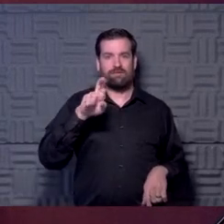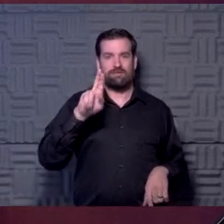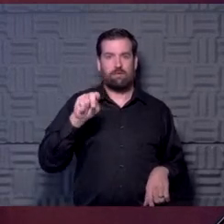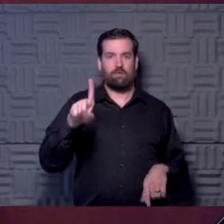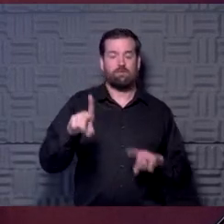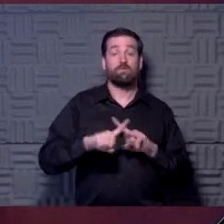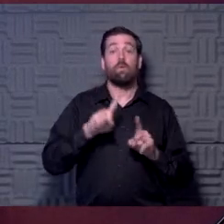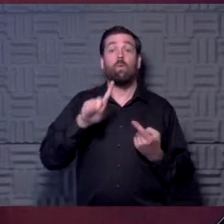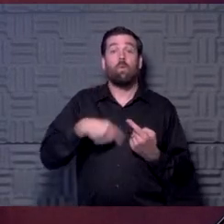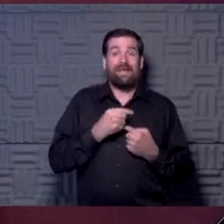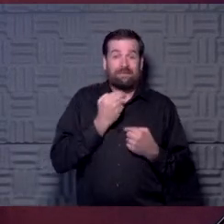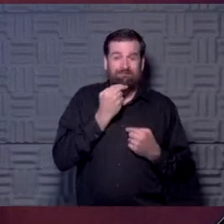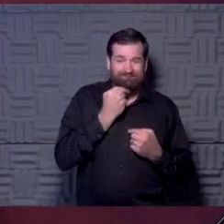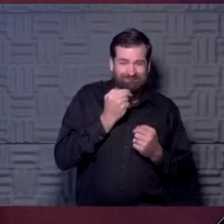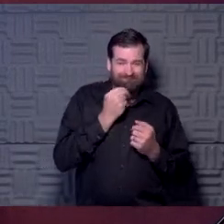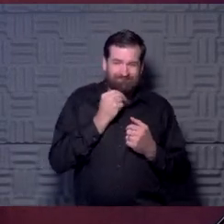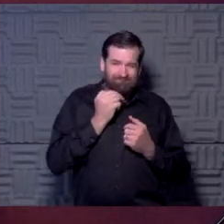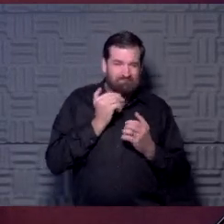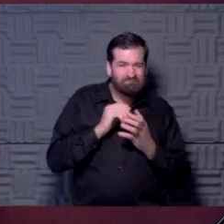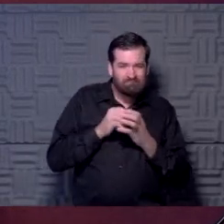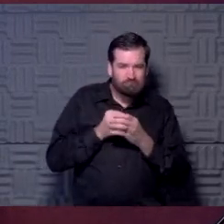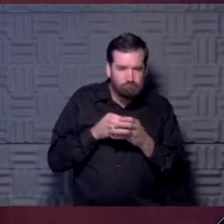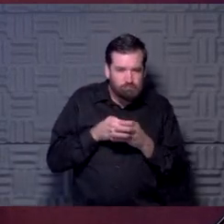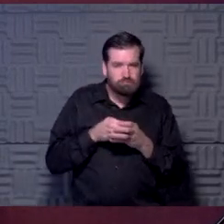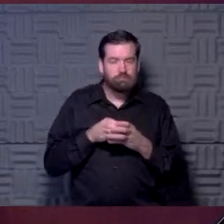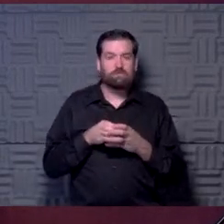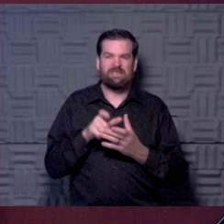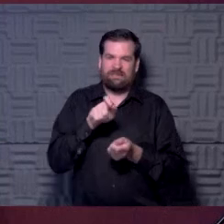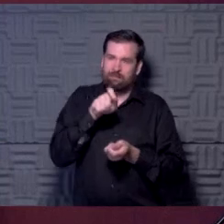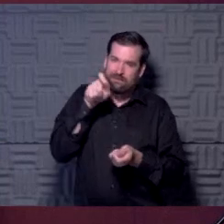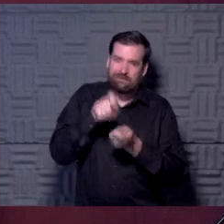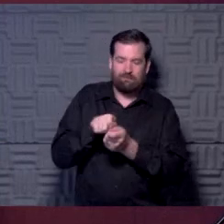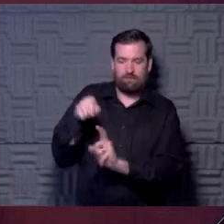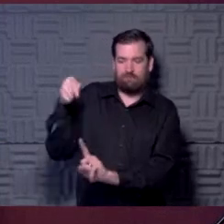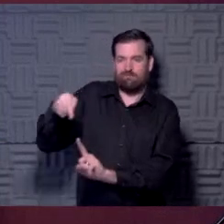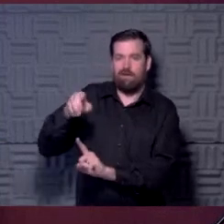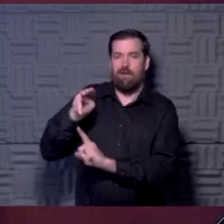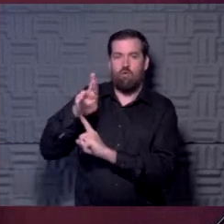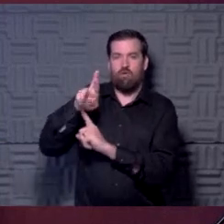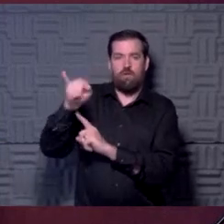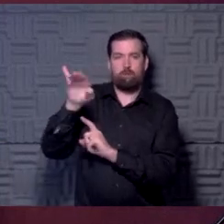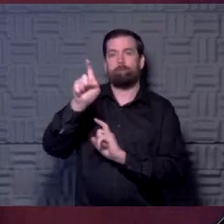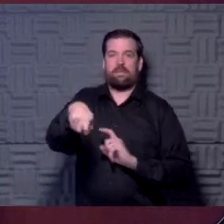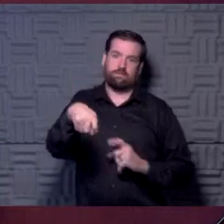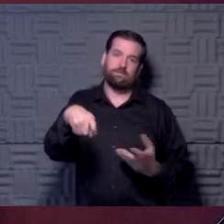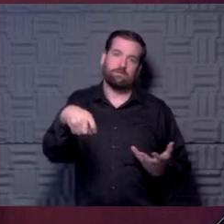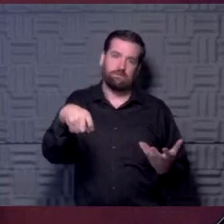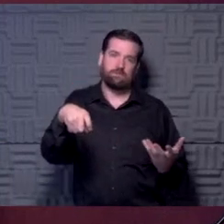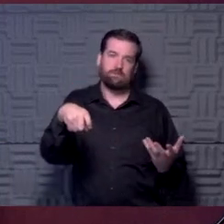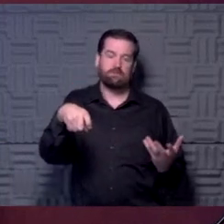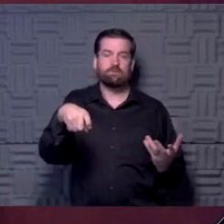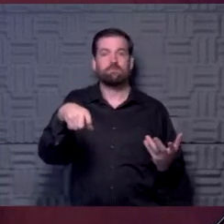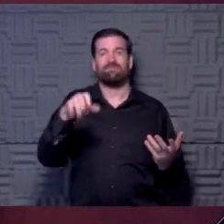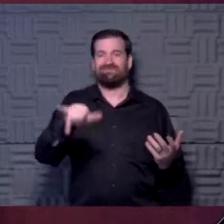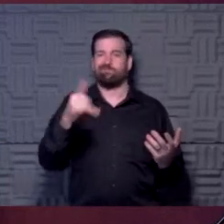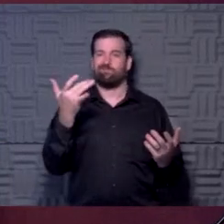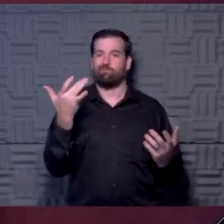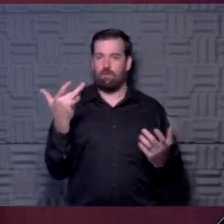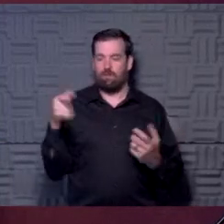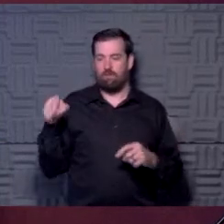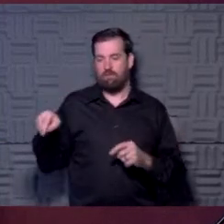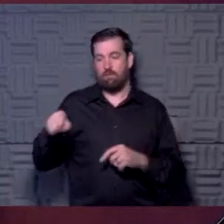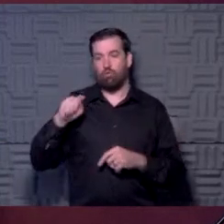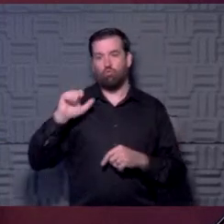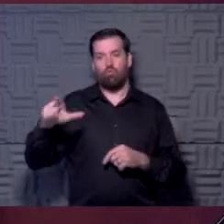microscopic levels and evidence of inflammation, that's something that's very specific to see on an MRI. And that's why that was used in that study as a